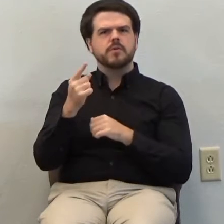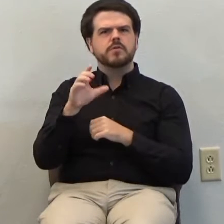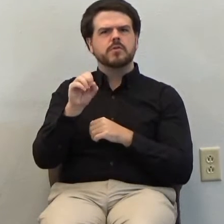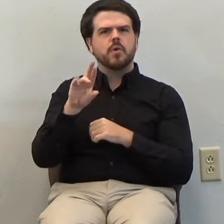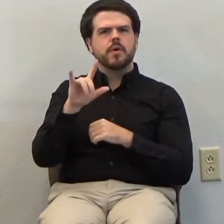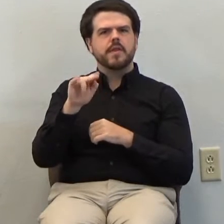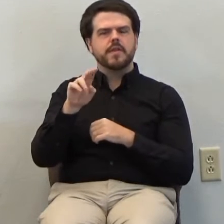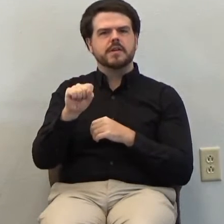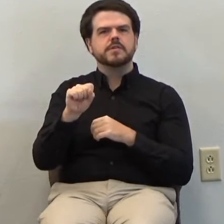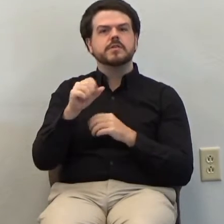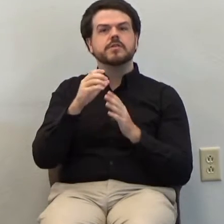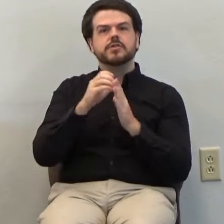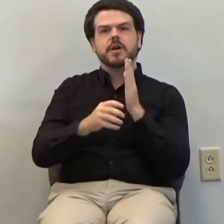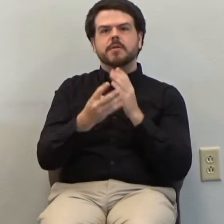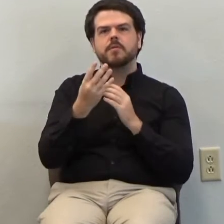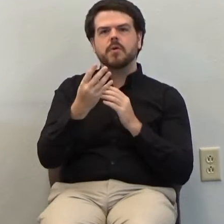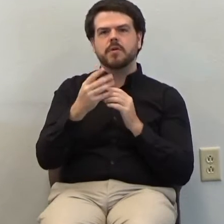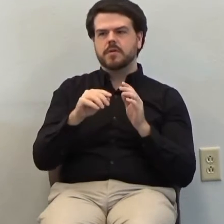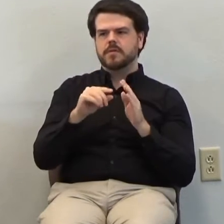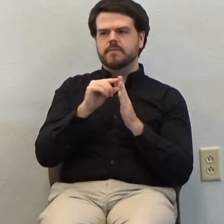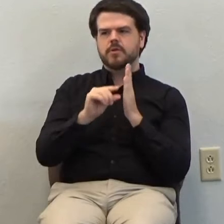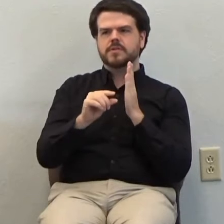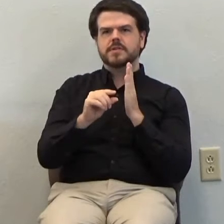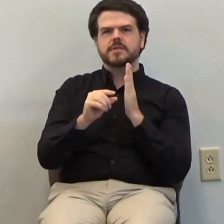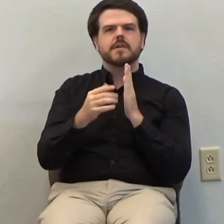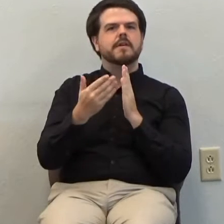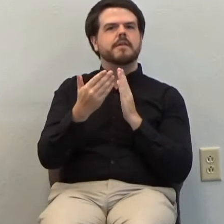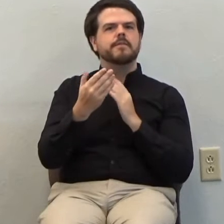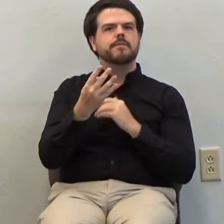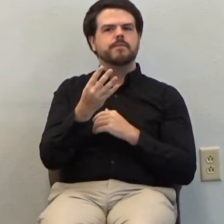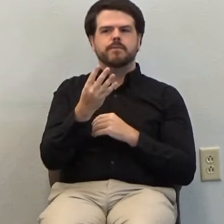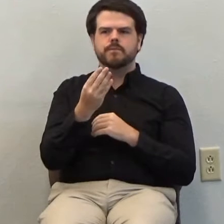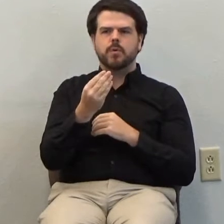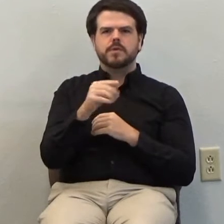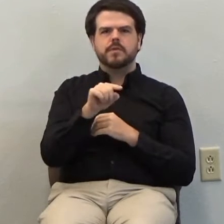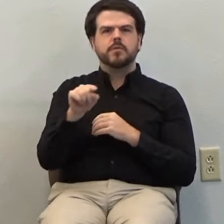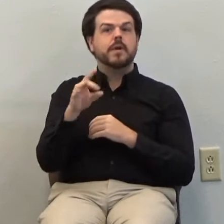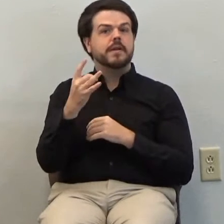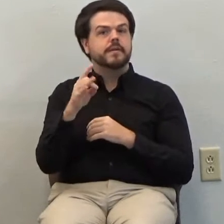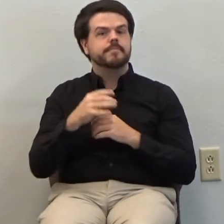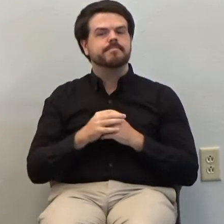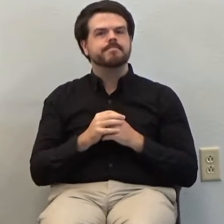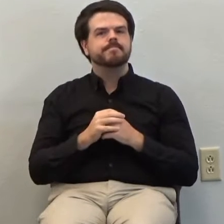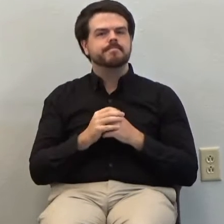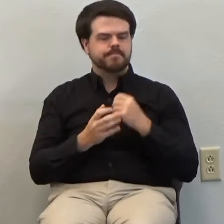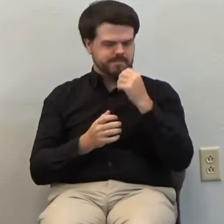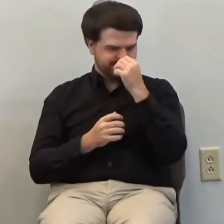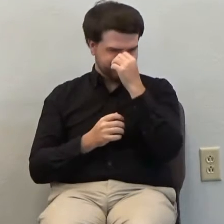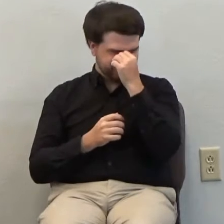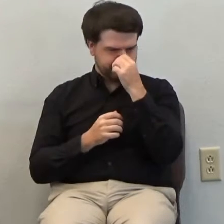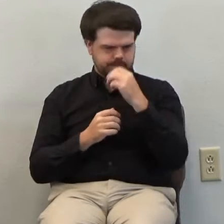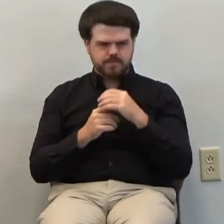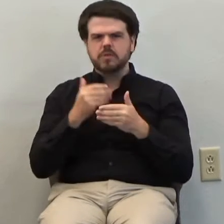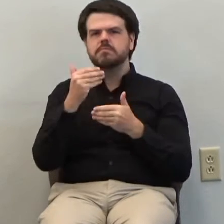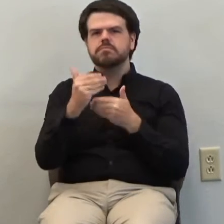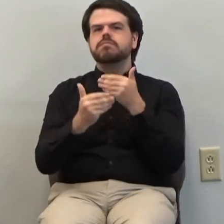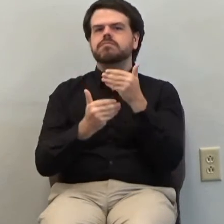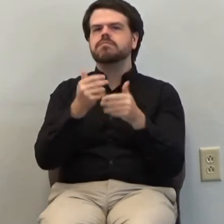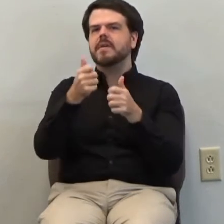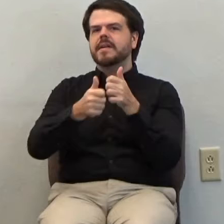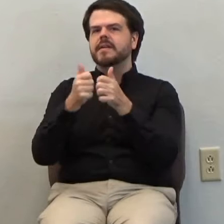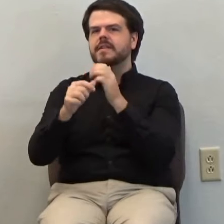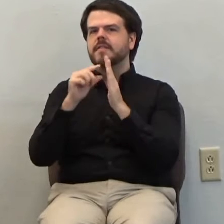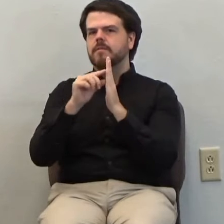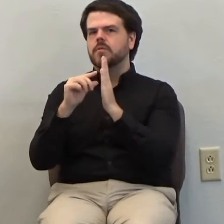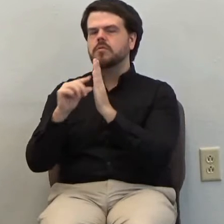verses 14 through 18 for the next few weeks, taking it bit by bit, verse by verse, because it's